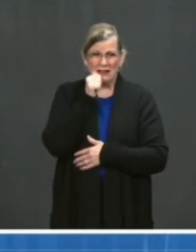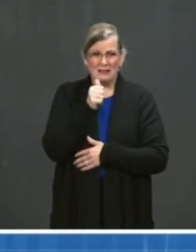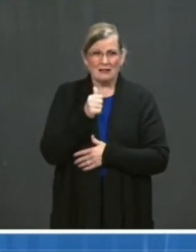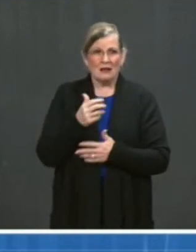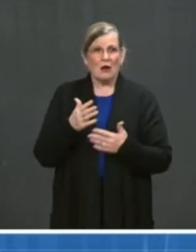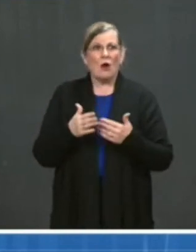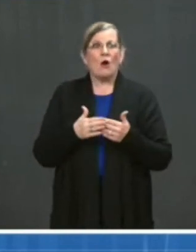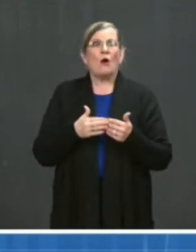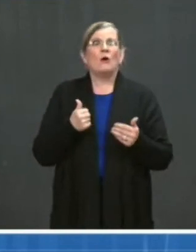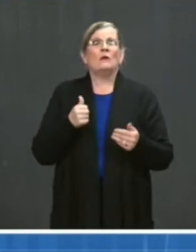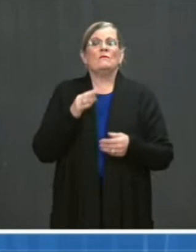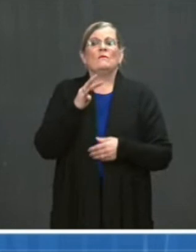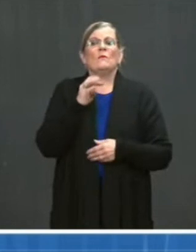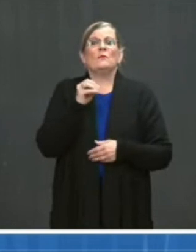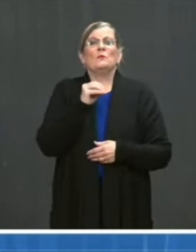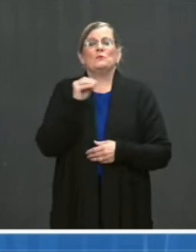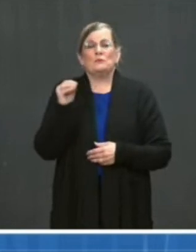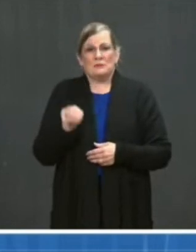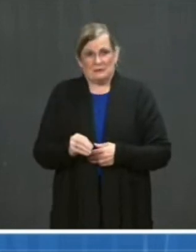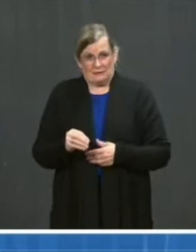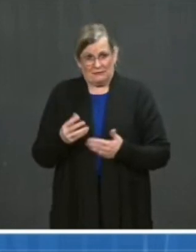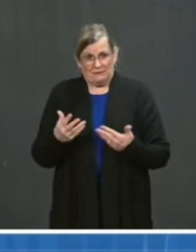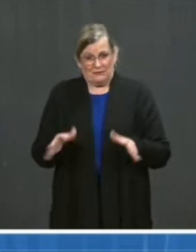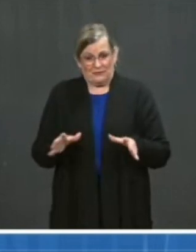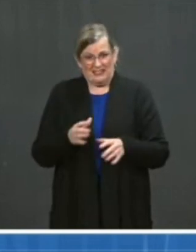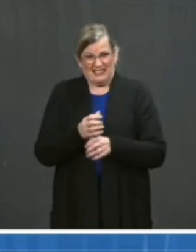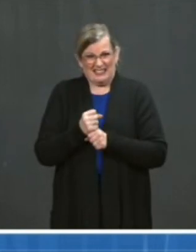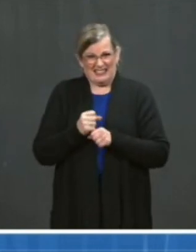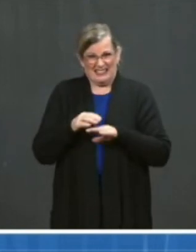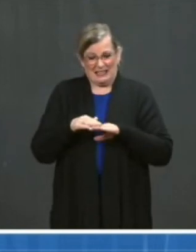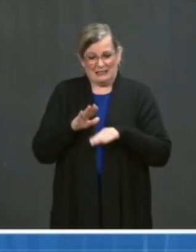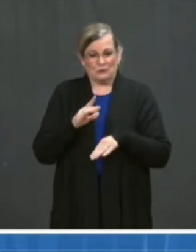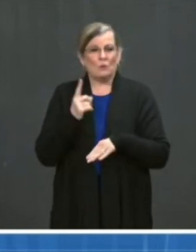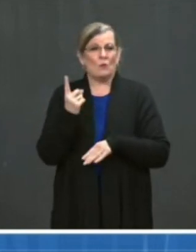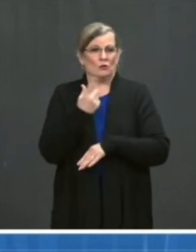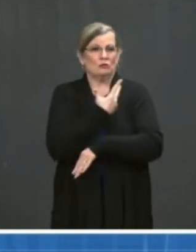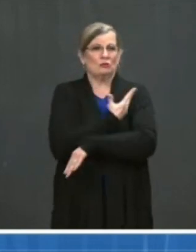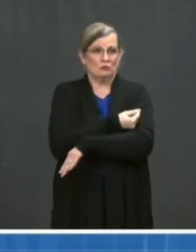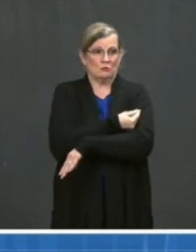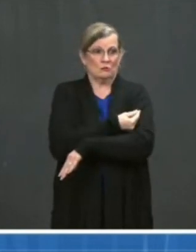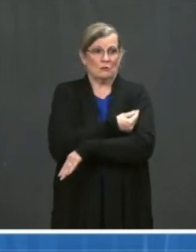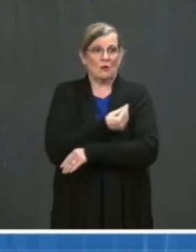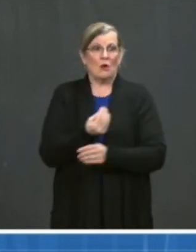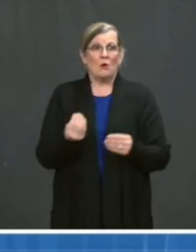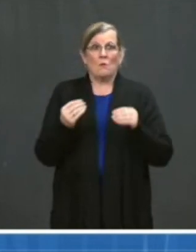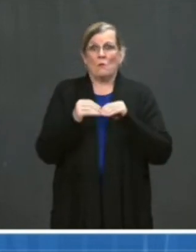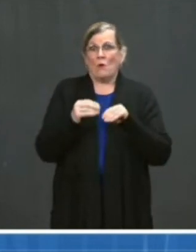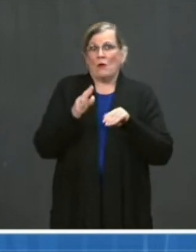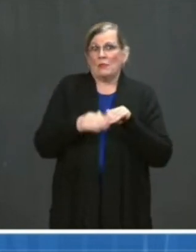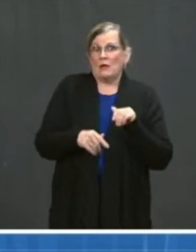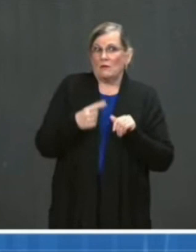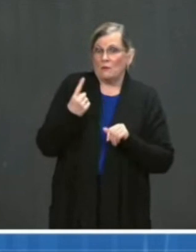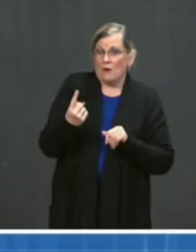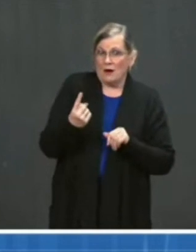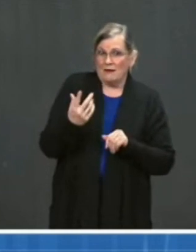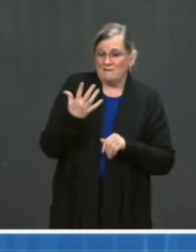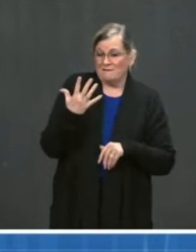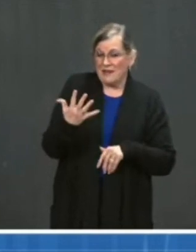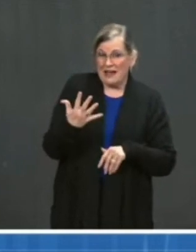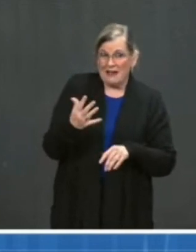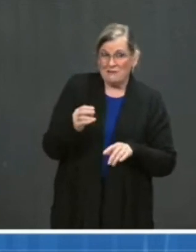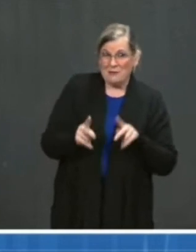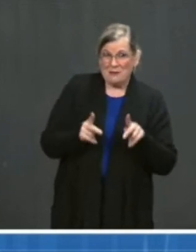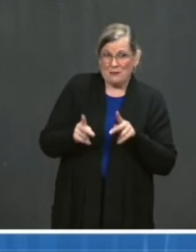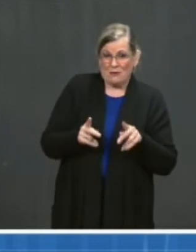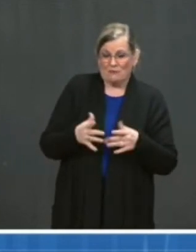States have received at least one dose of the vaccine, and more than one in five adults is now fully vaccinated. It